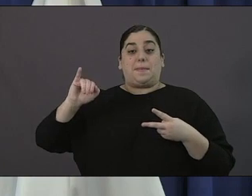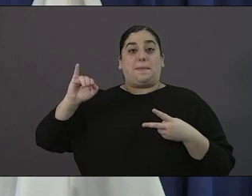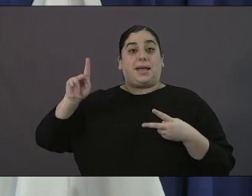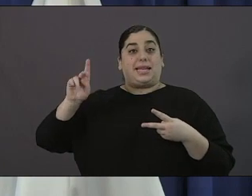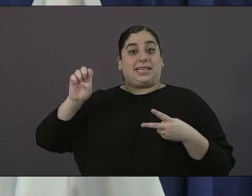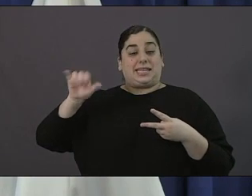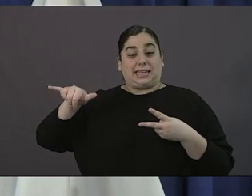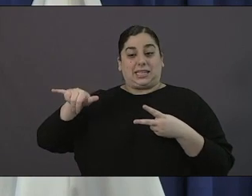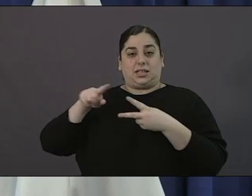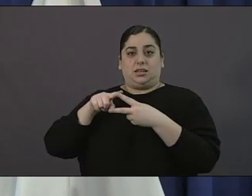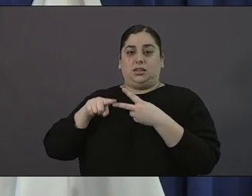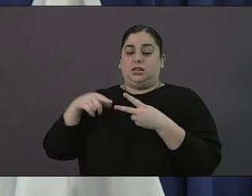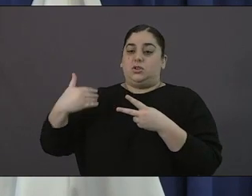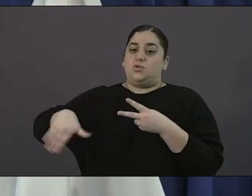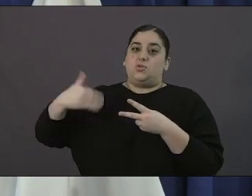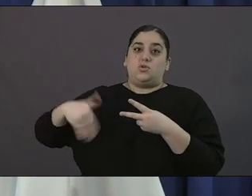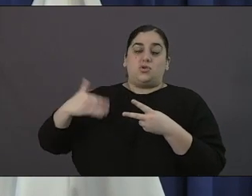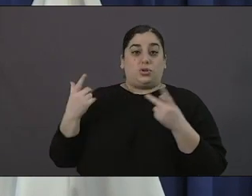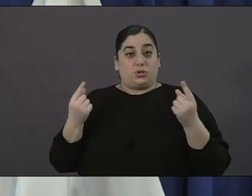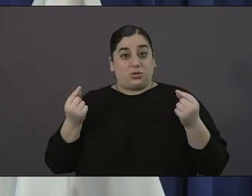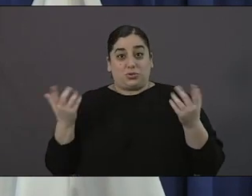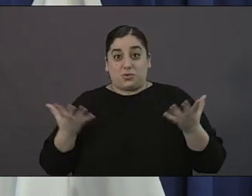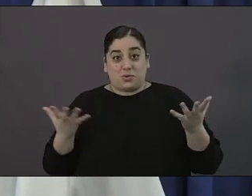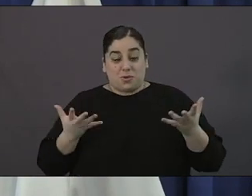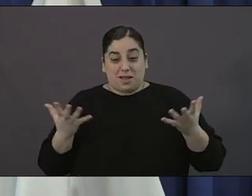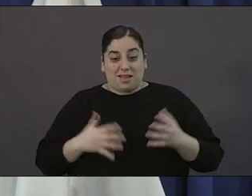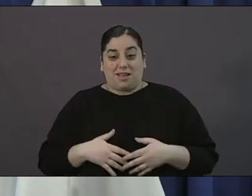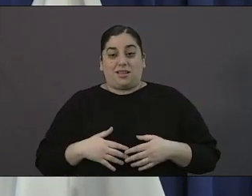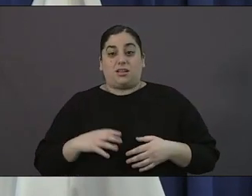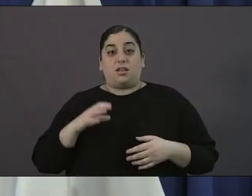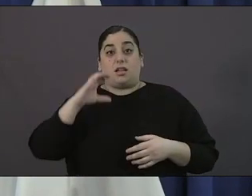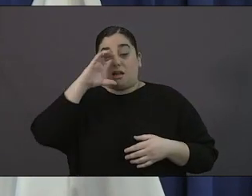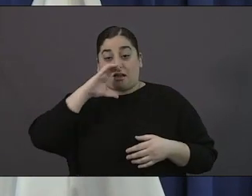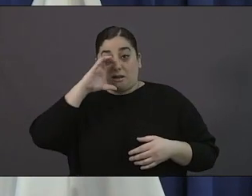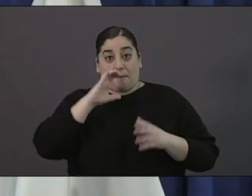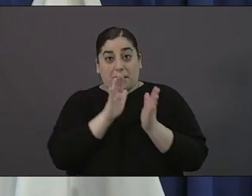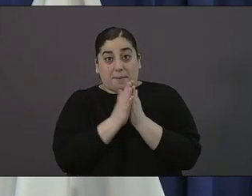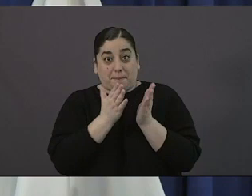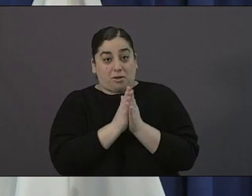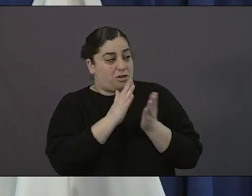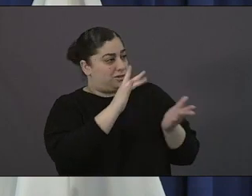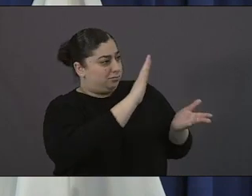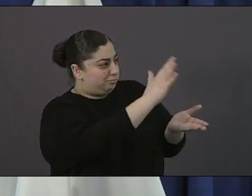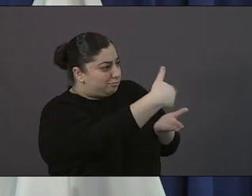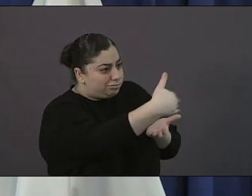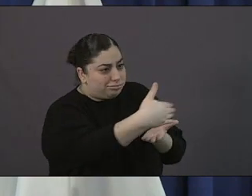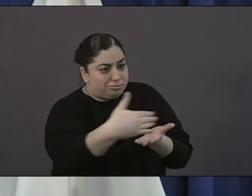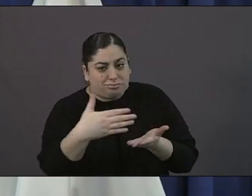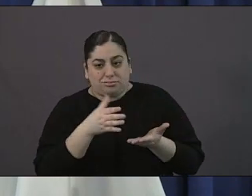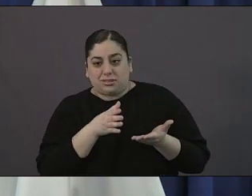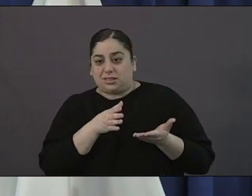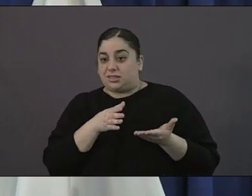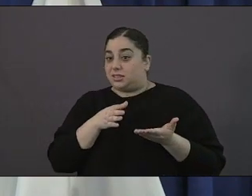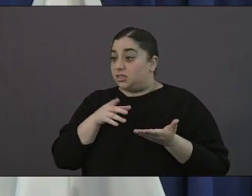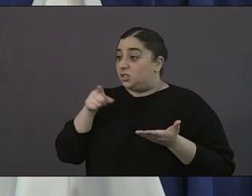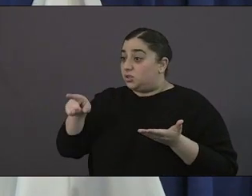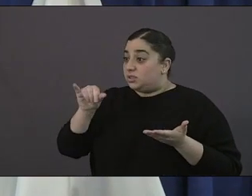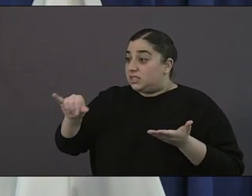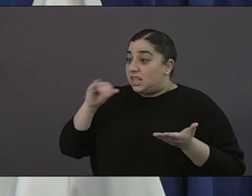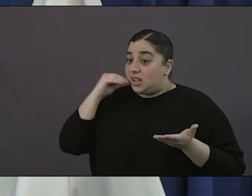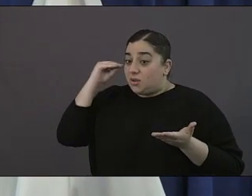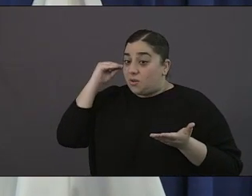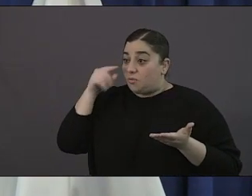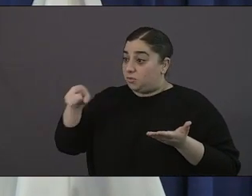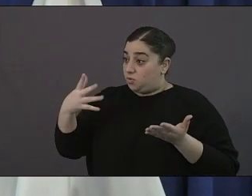comic book tribe that they started um for really all of the kids that love comics books and encouraging kids to read uh in this time